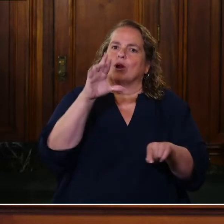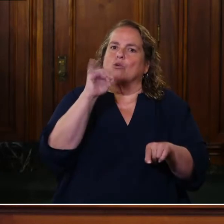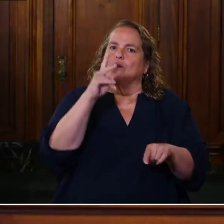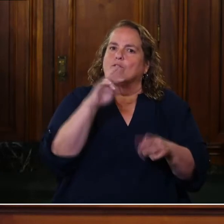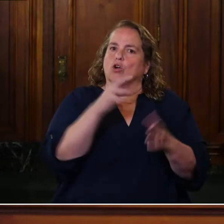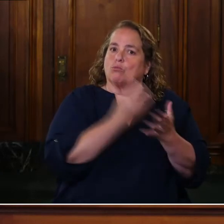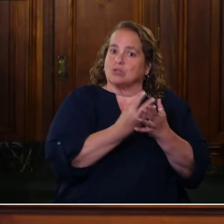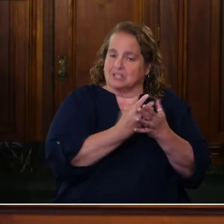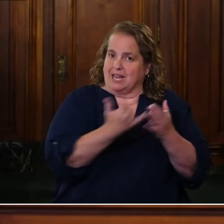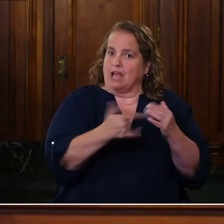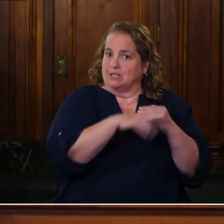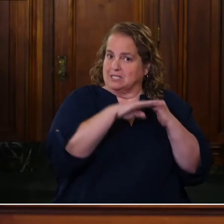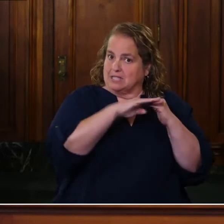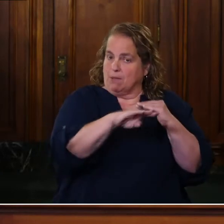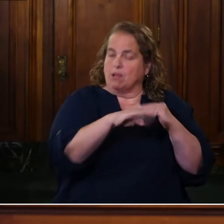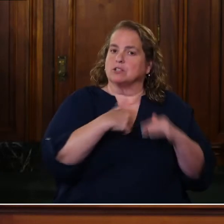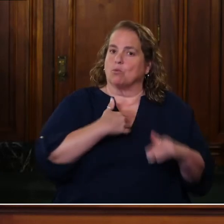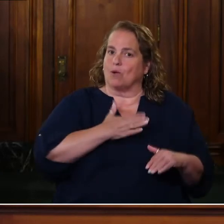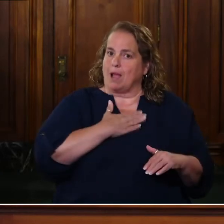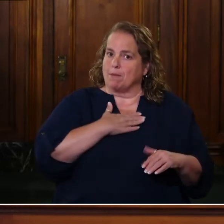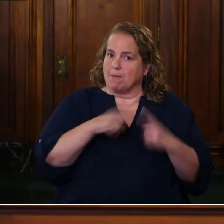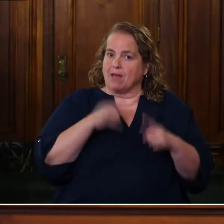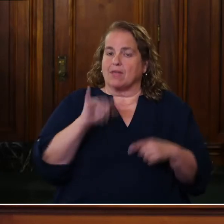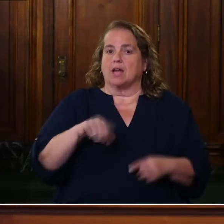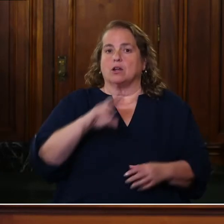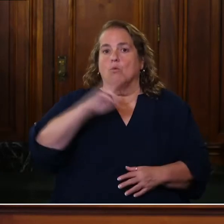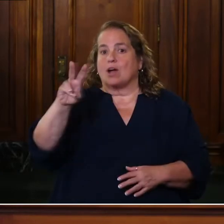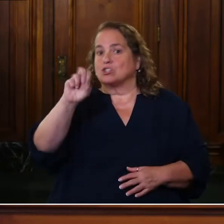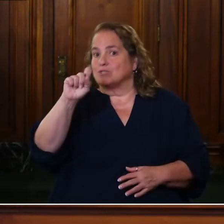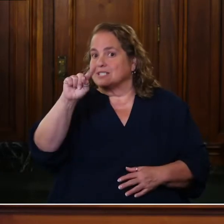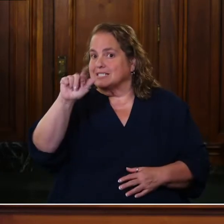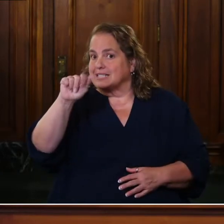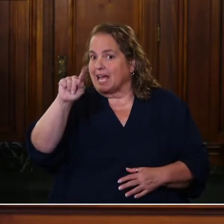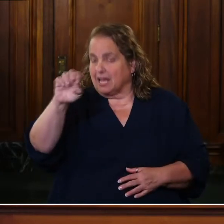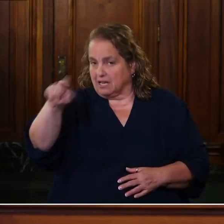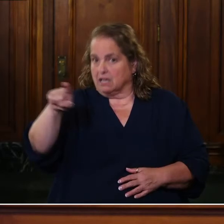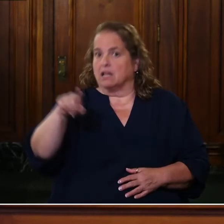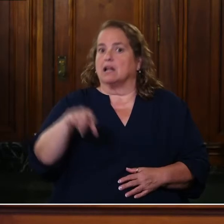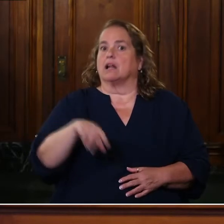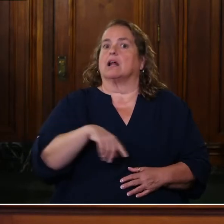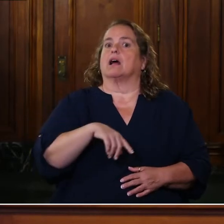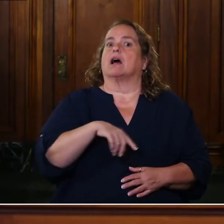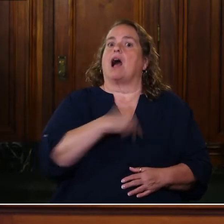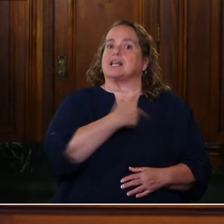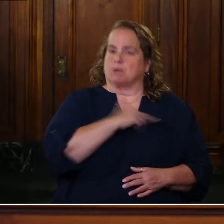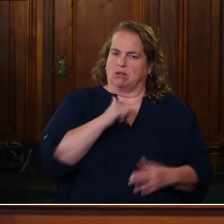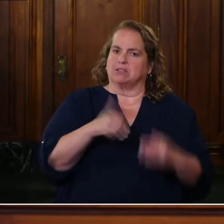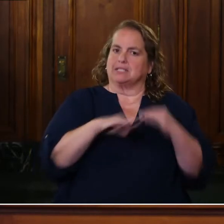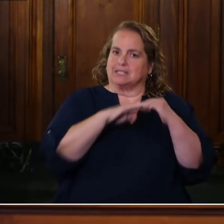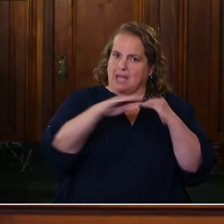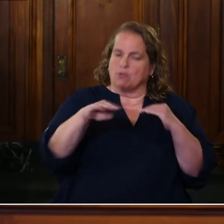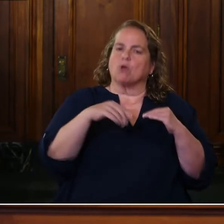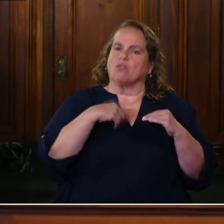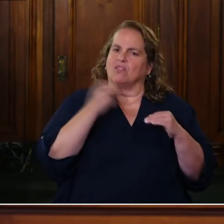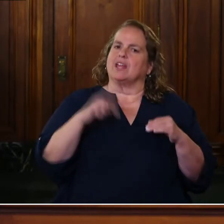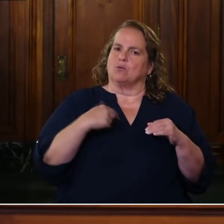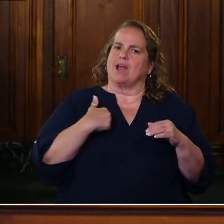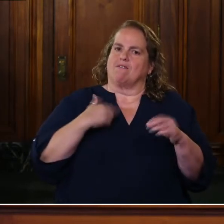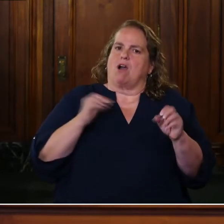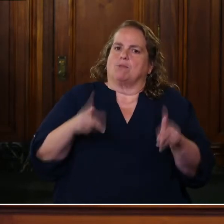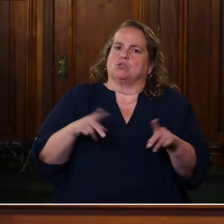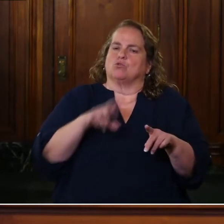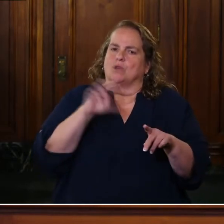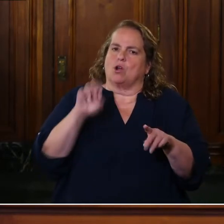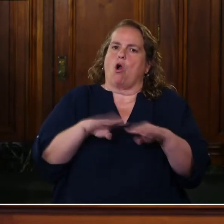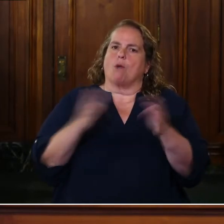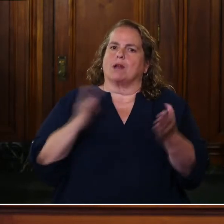and we are happy about that, and Western State, which is stabilized, then we got an opportunity to reopen our economy